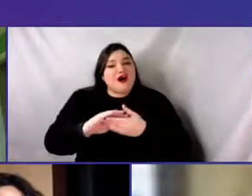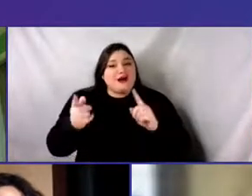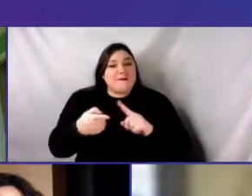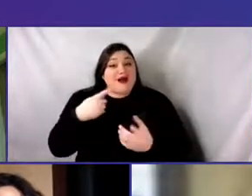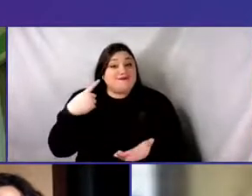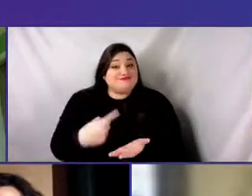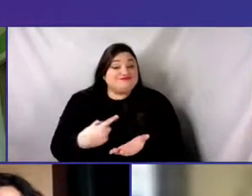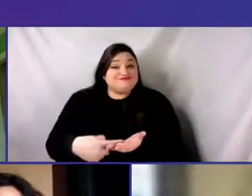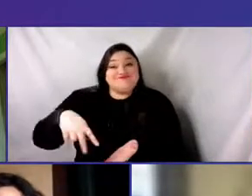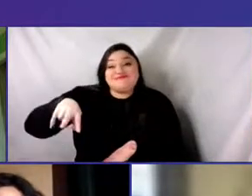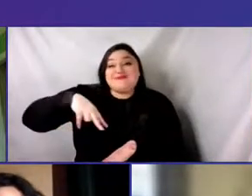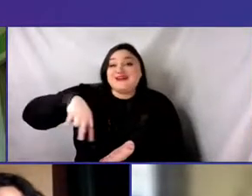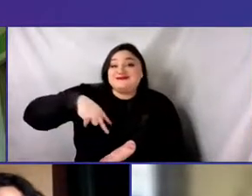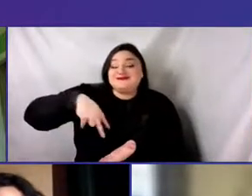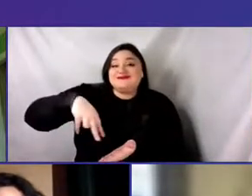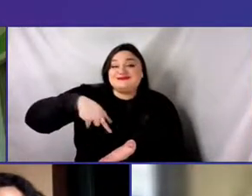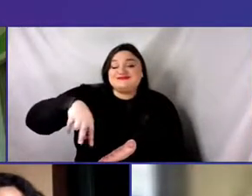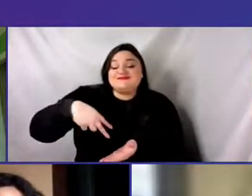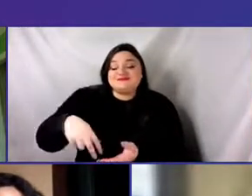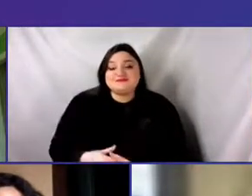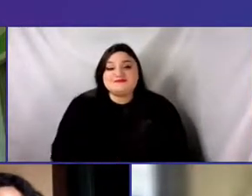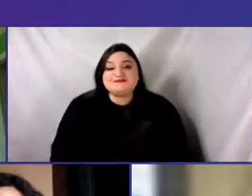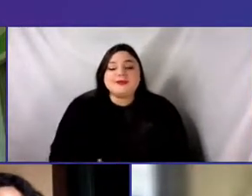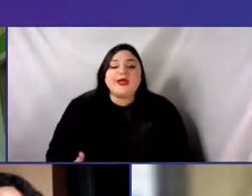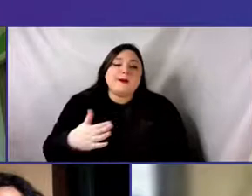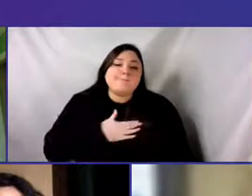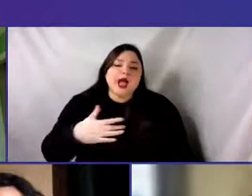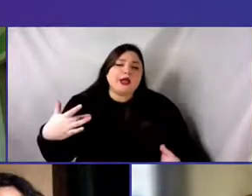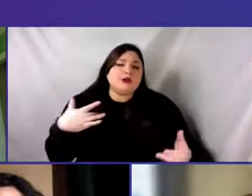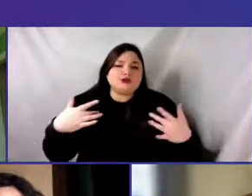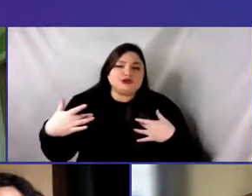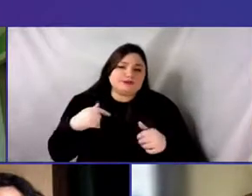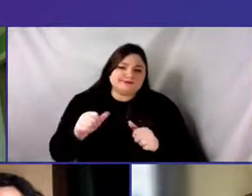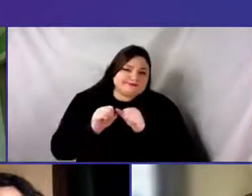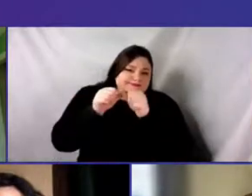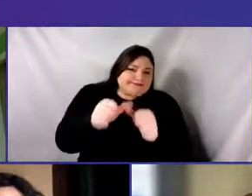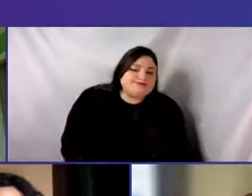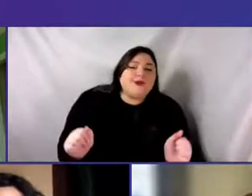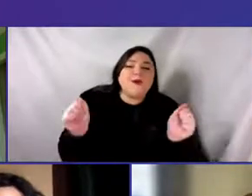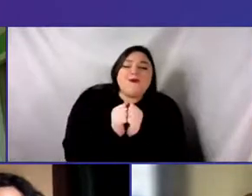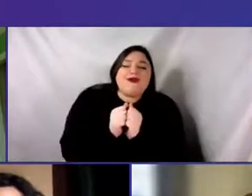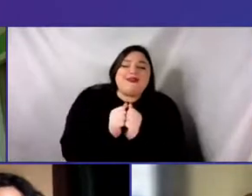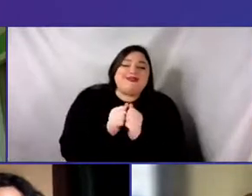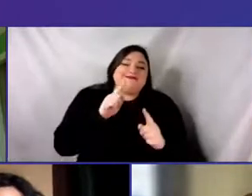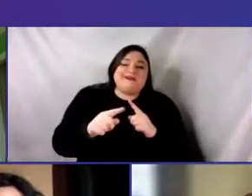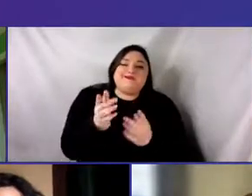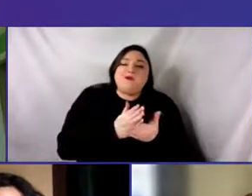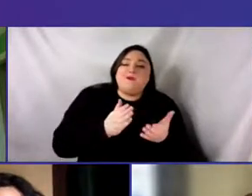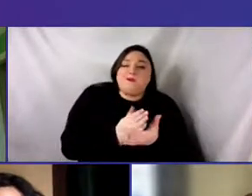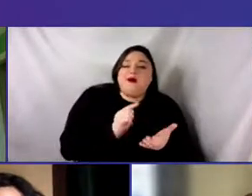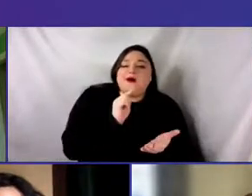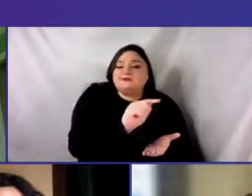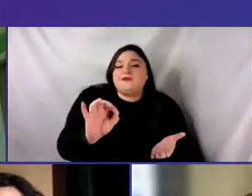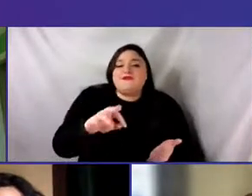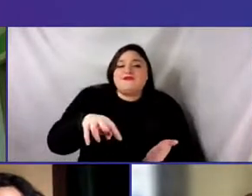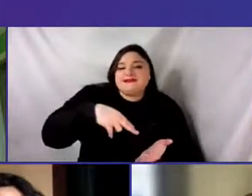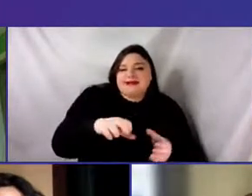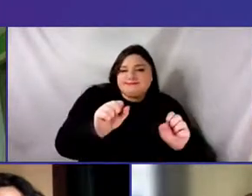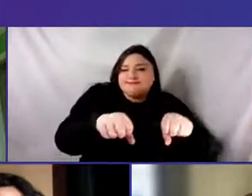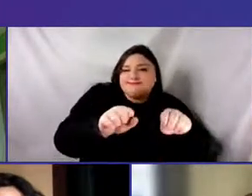concerned, of course, about many aspects of dance these days, I've found inspiration